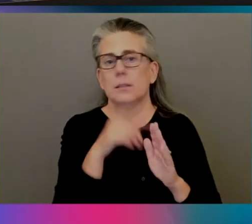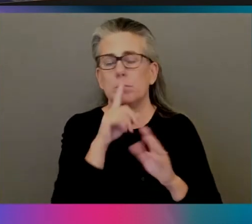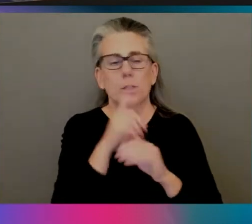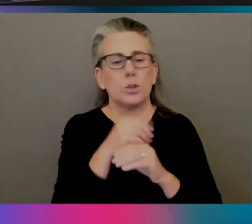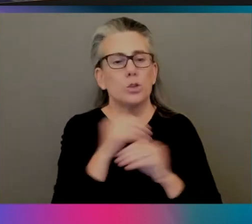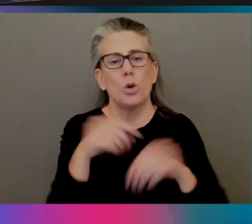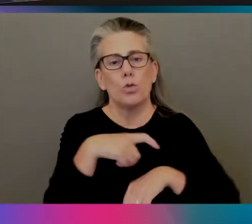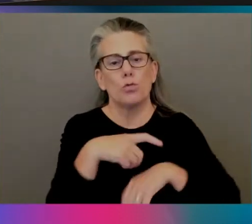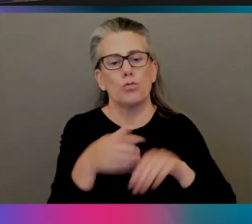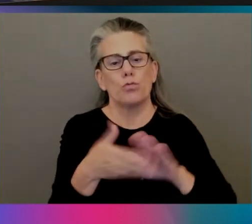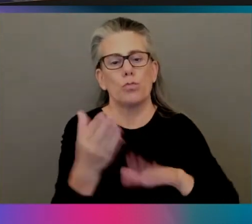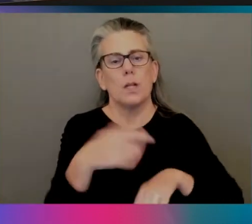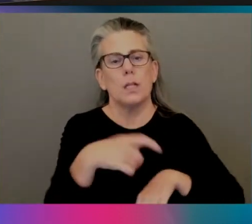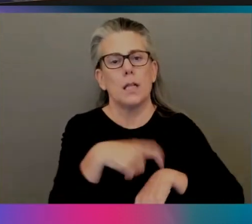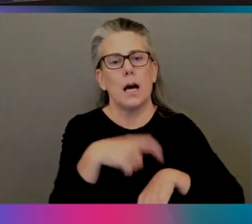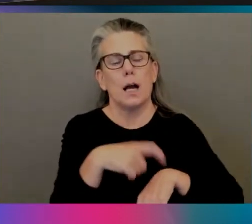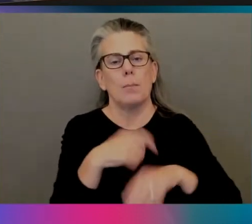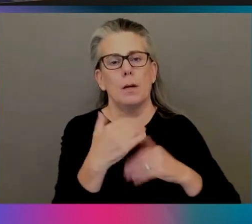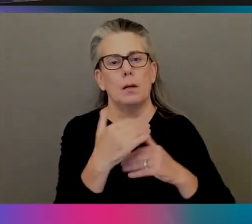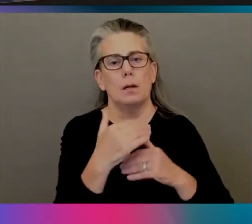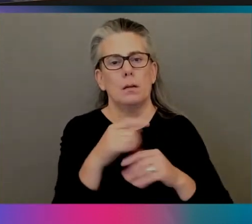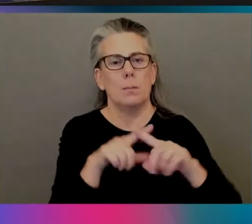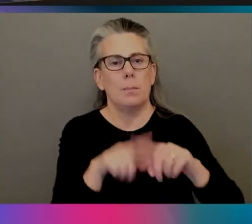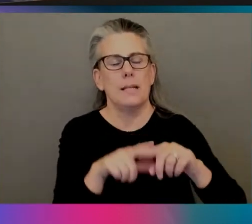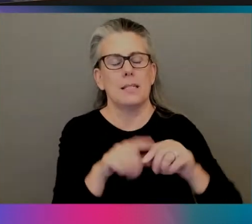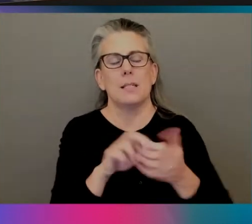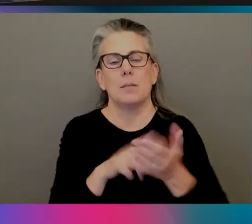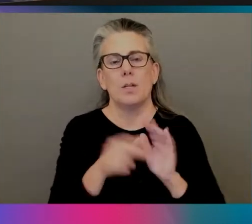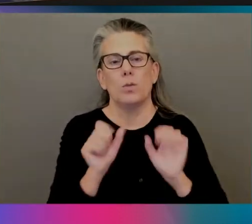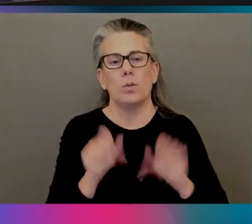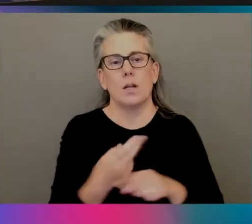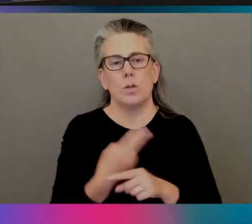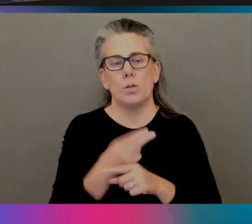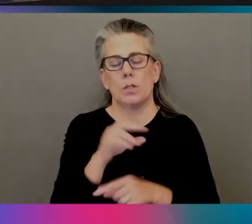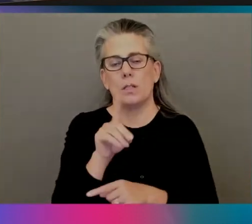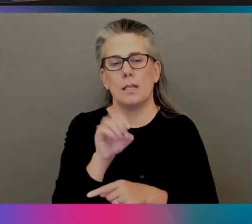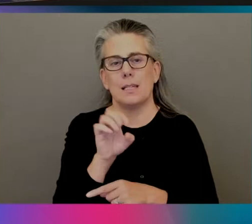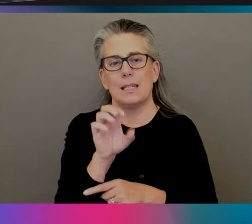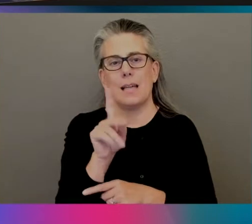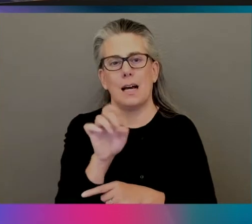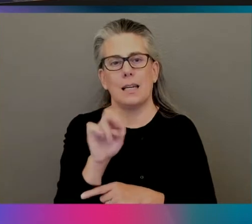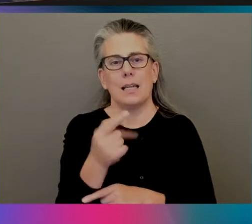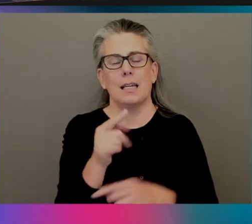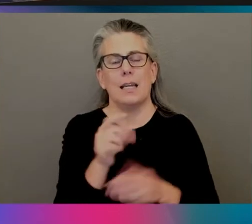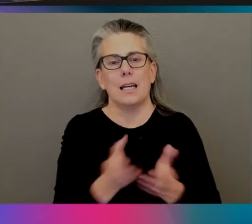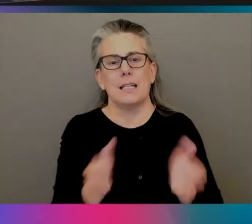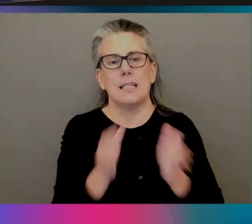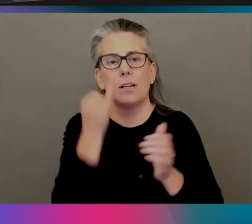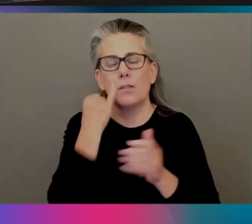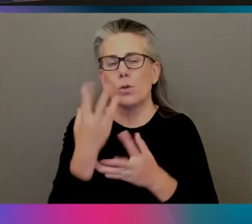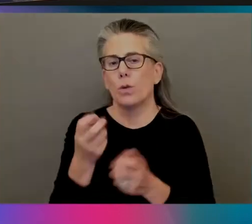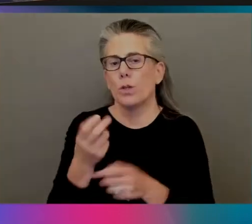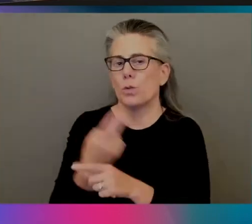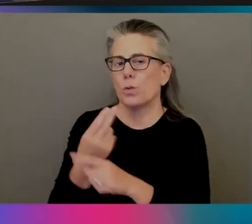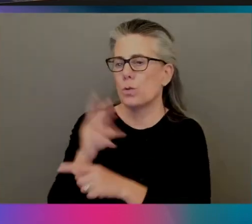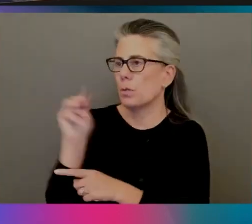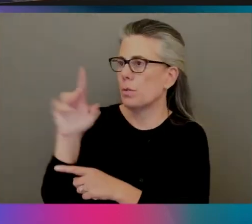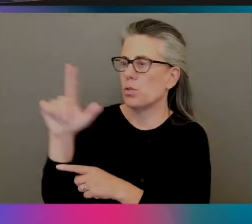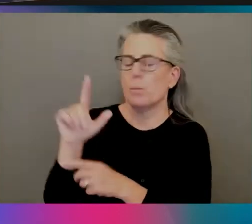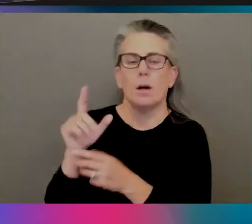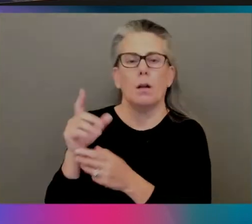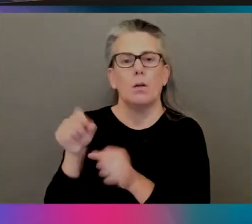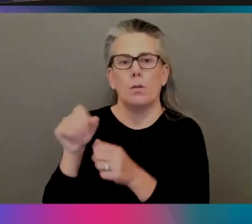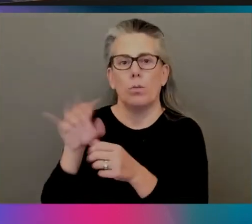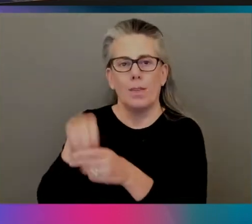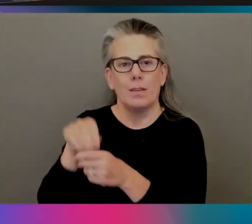able to use it like a Docker container, which means like if you want to change the version of the machine learning model that's deployed in your production app, you just go change the container